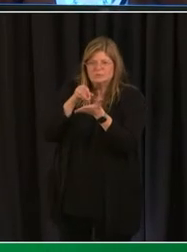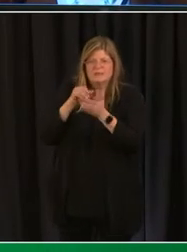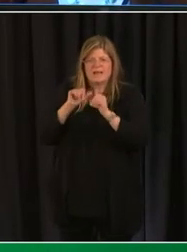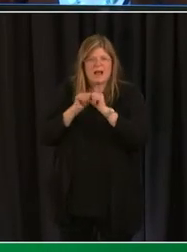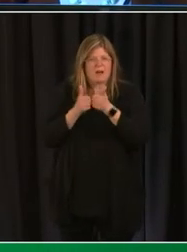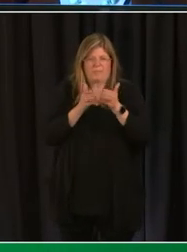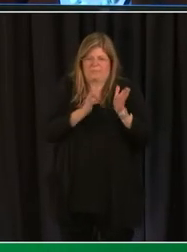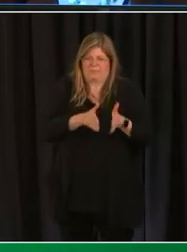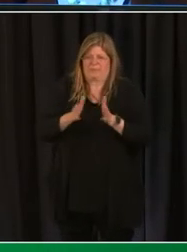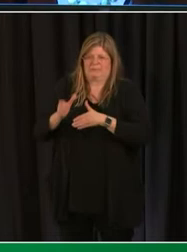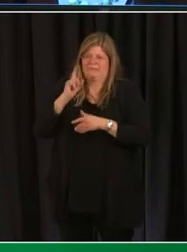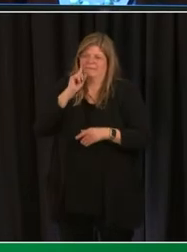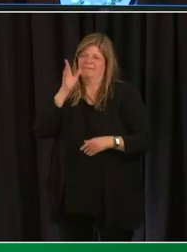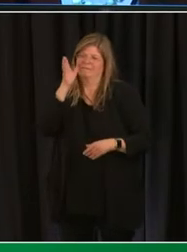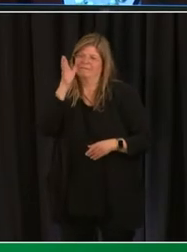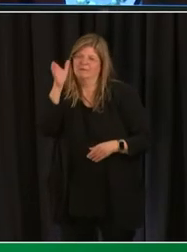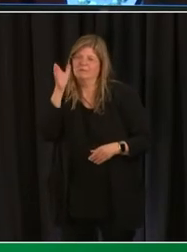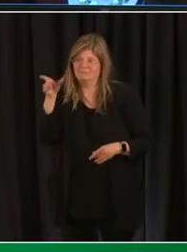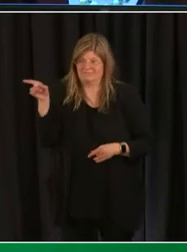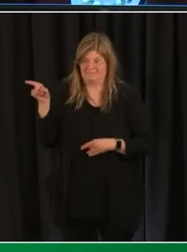next slide